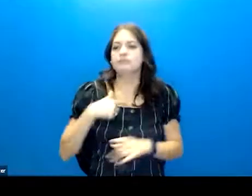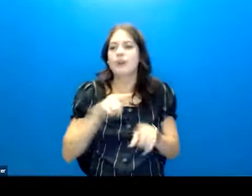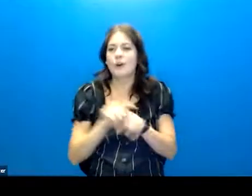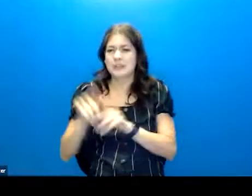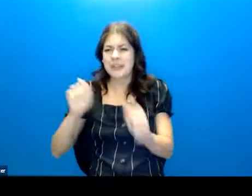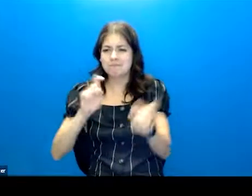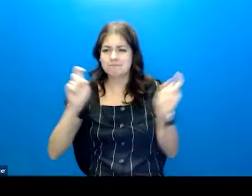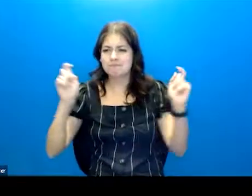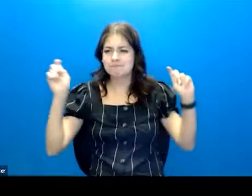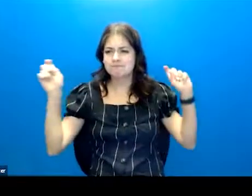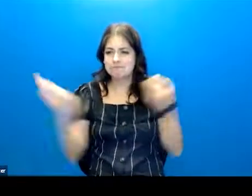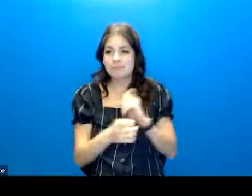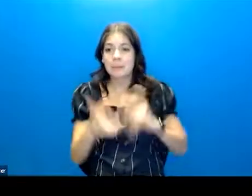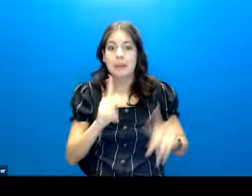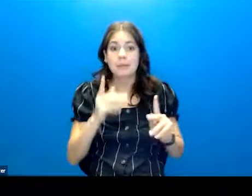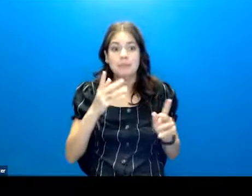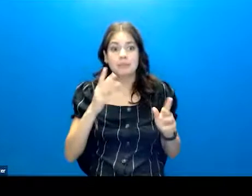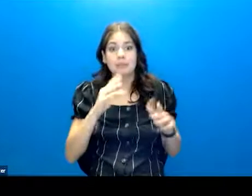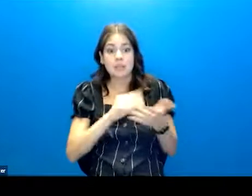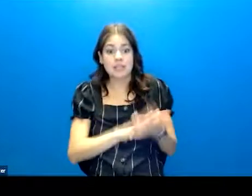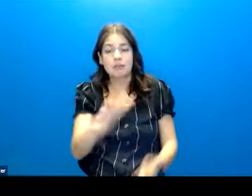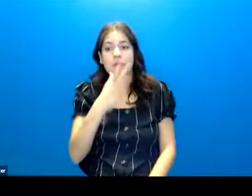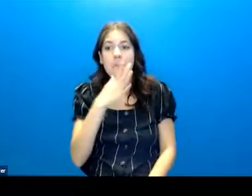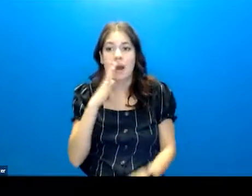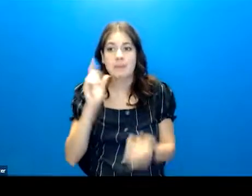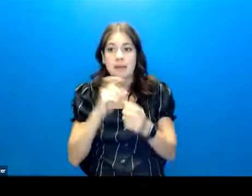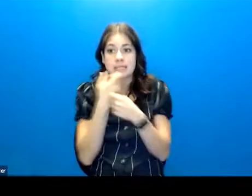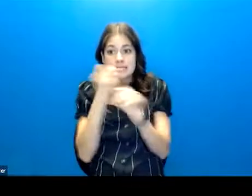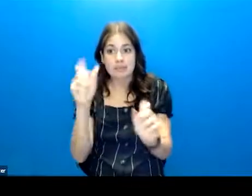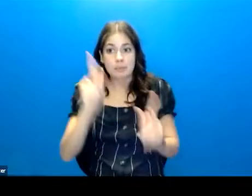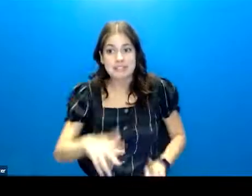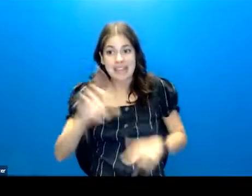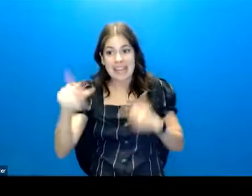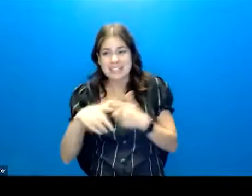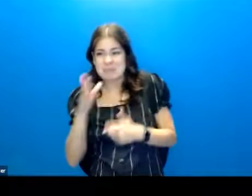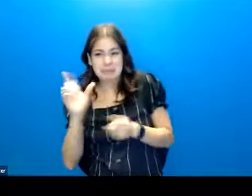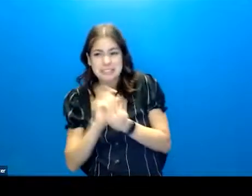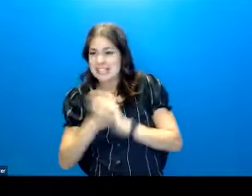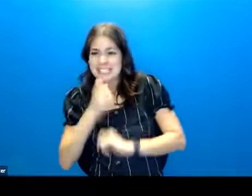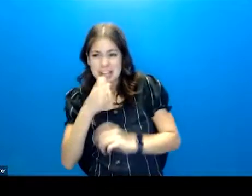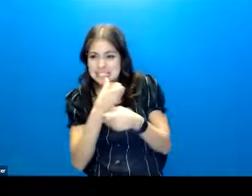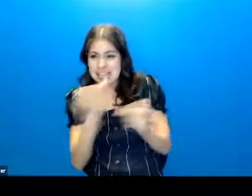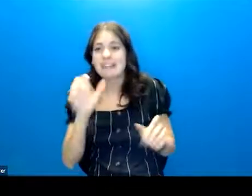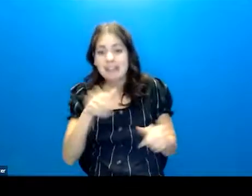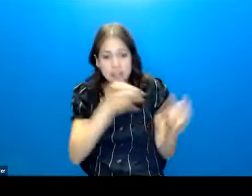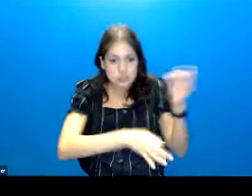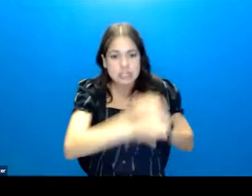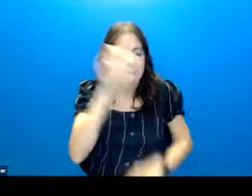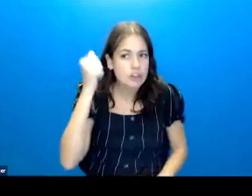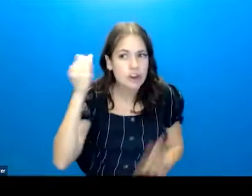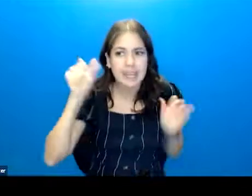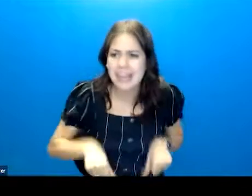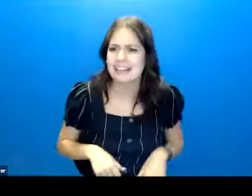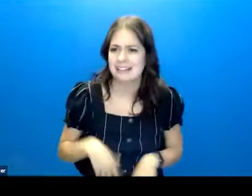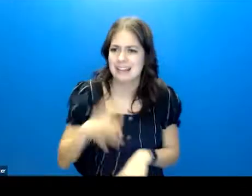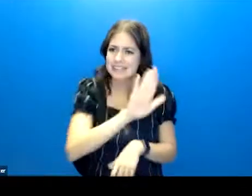changes over time. They may put their mom as a safe person. And then later, mom ain't so safe anymore. And they want to switch it out for their aunt. That's cool.